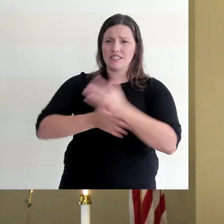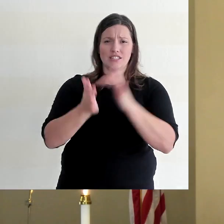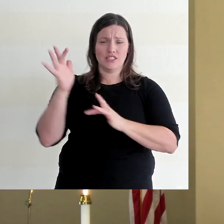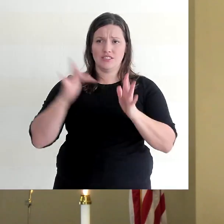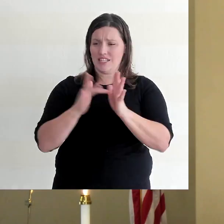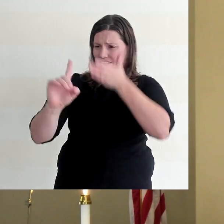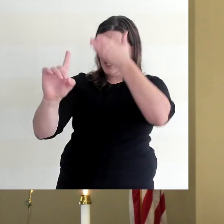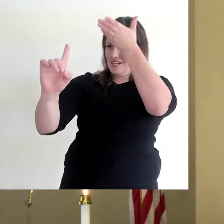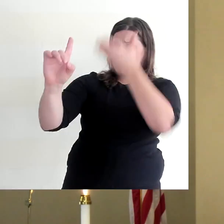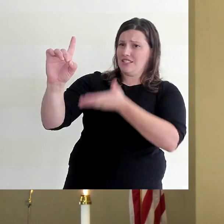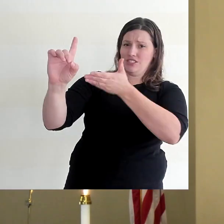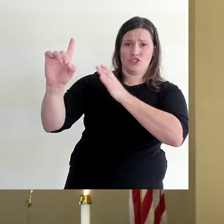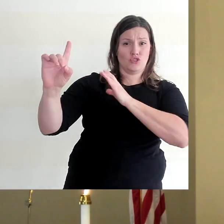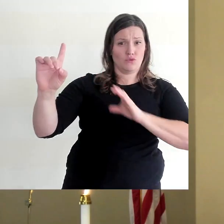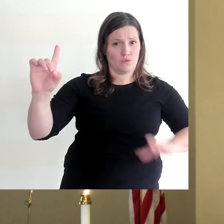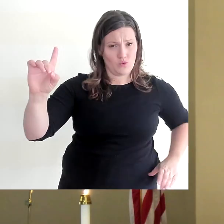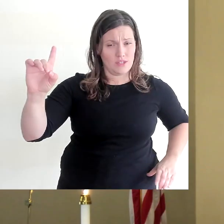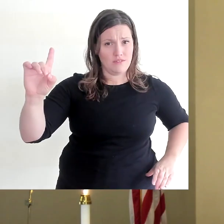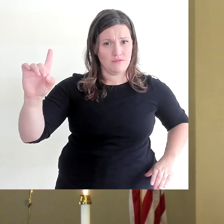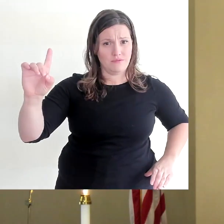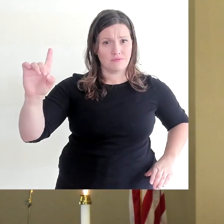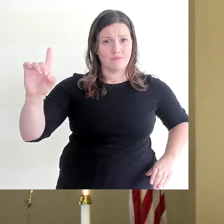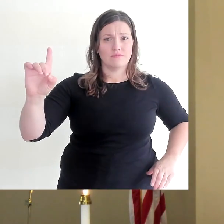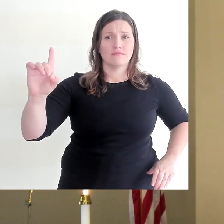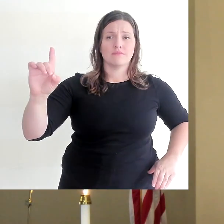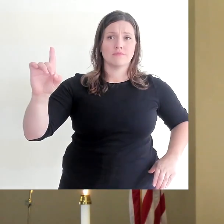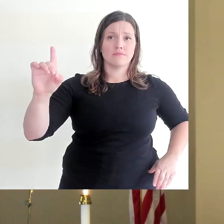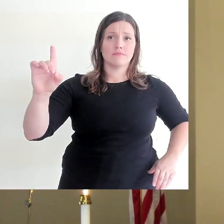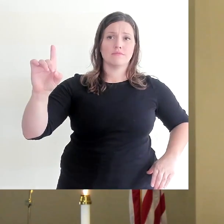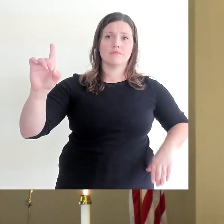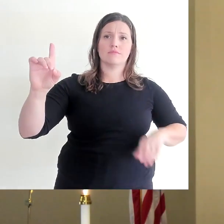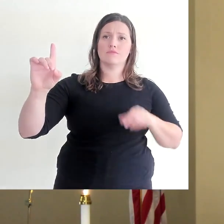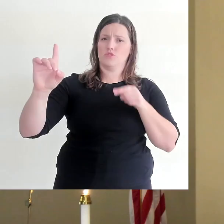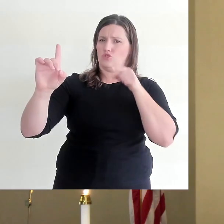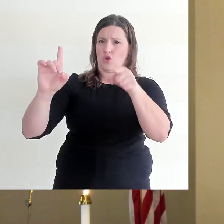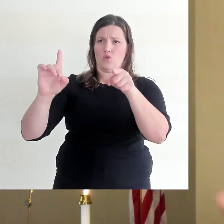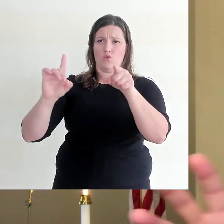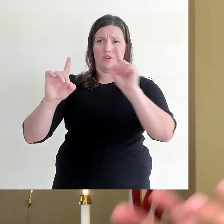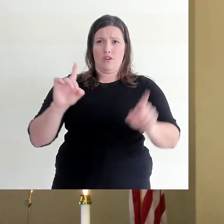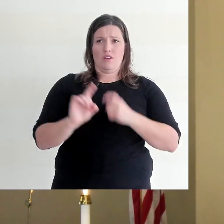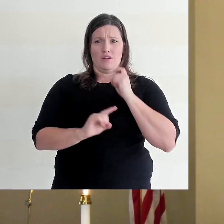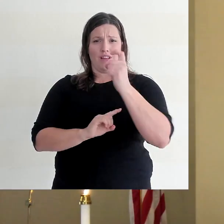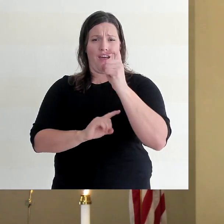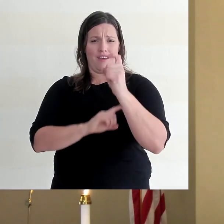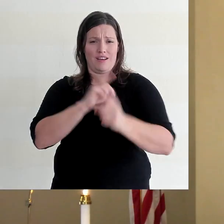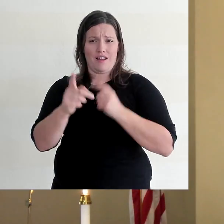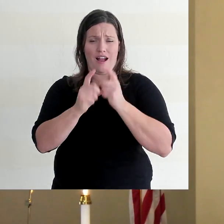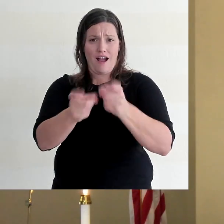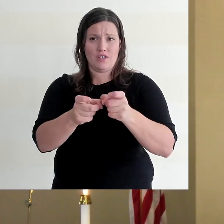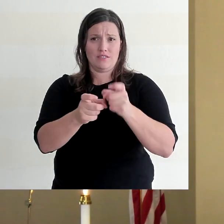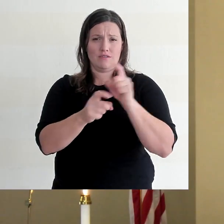Christ. You have been given the gift of eternal life and you have been set apart.